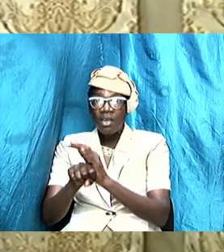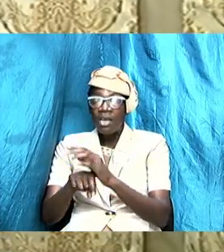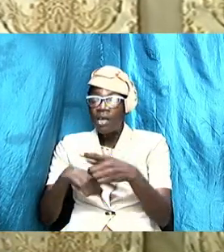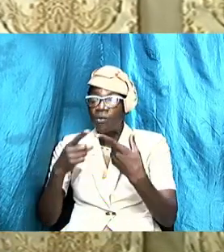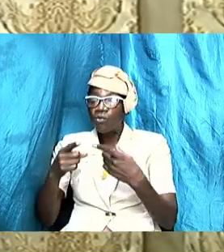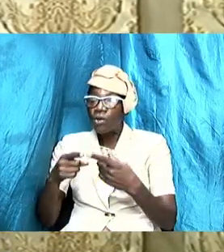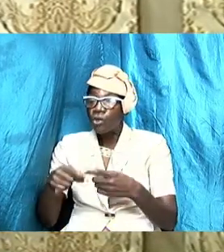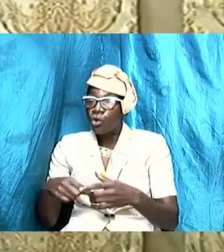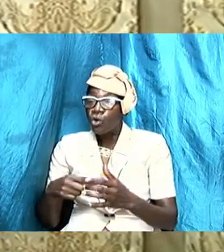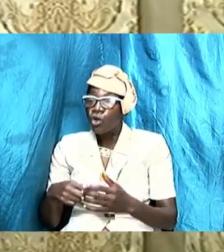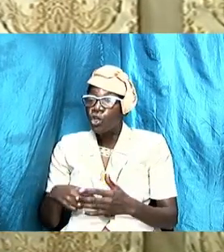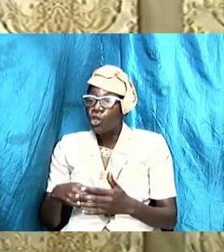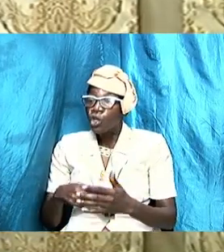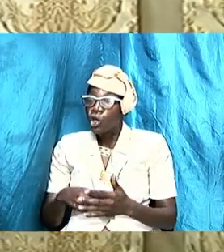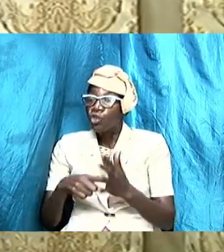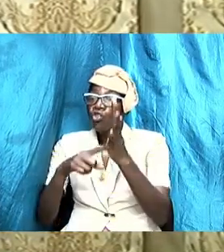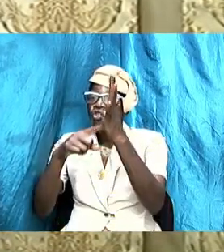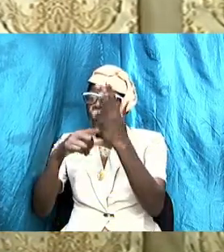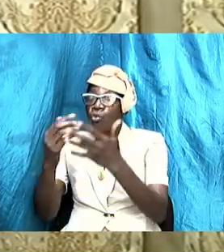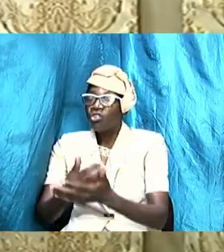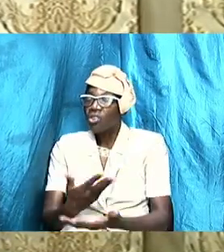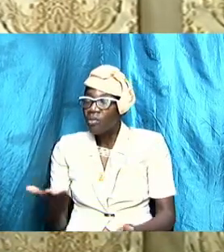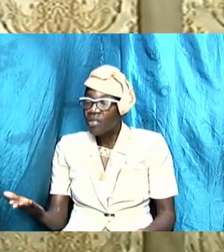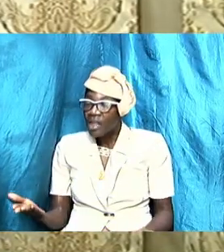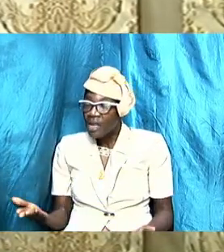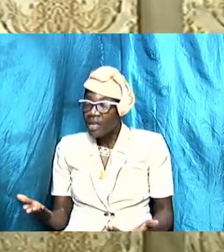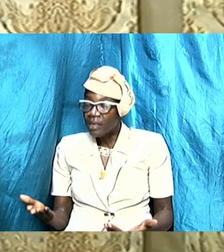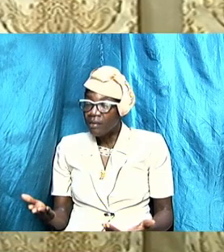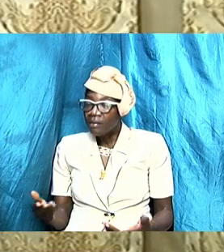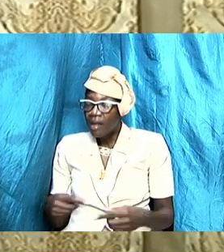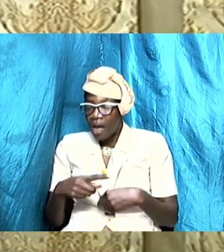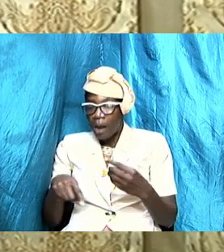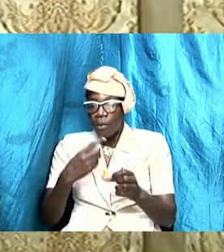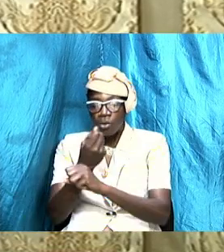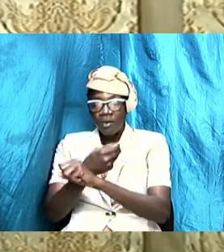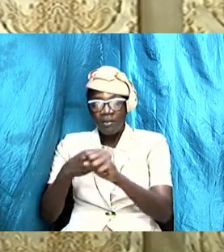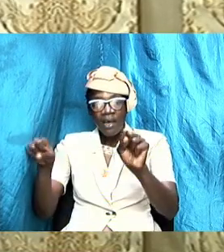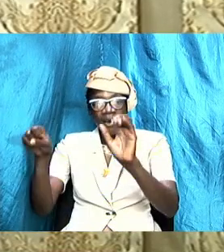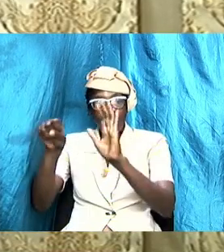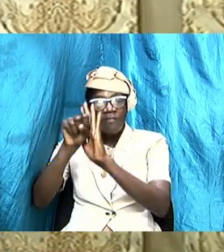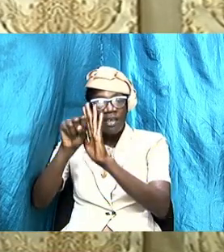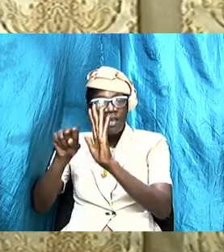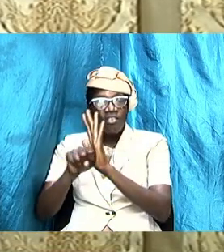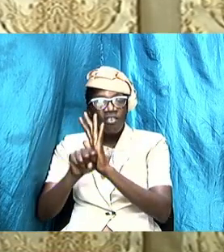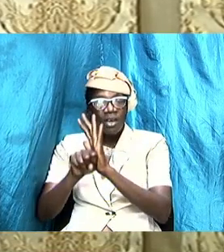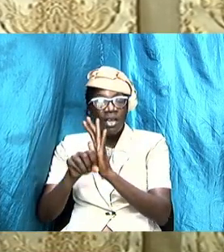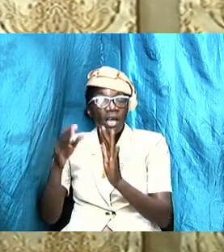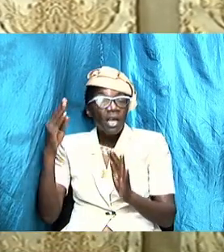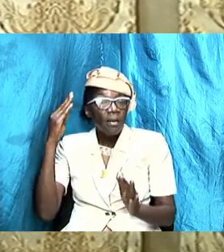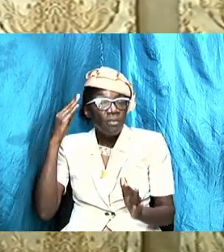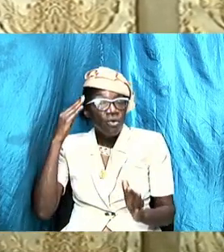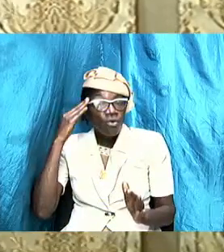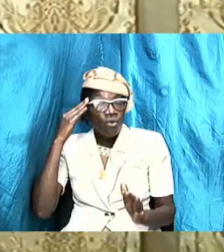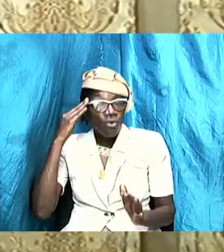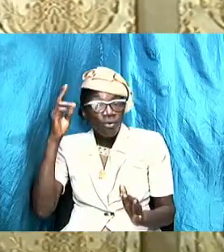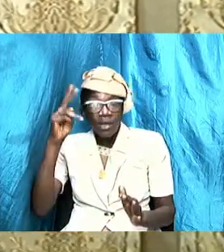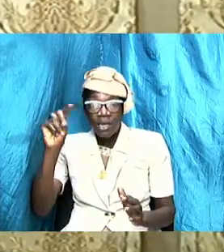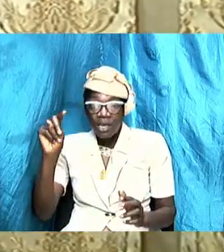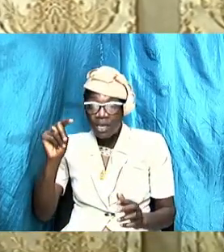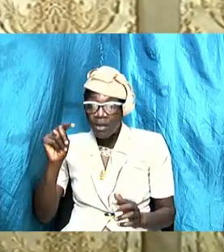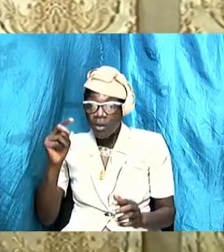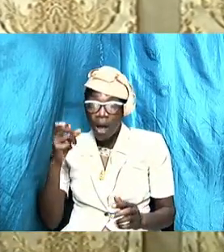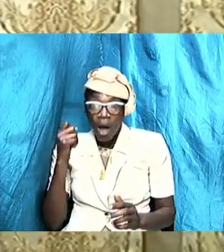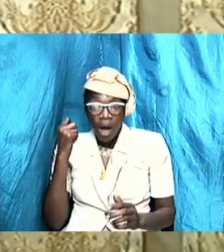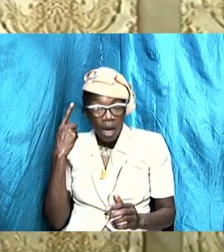to things about salvation, things that he knew they needed to be aware